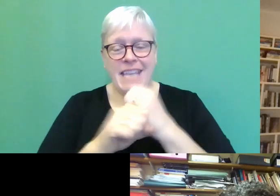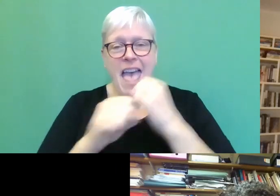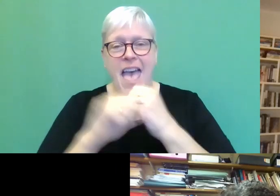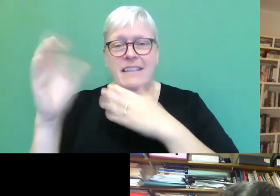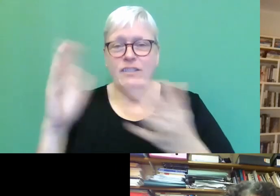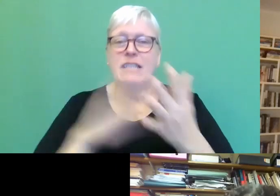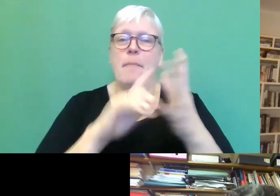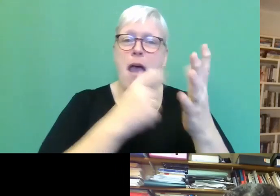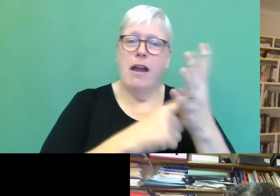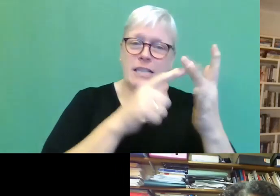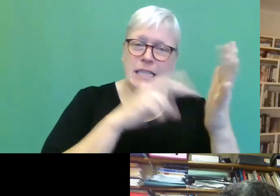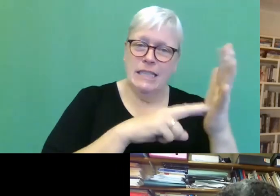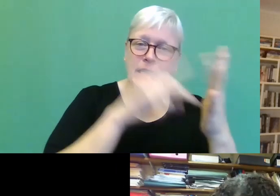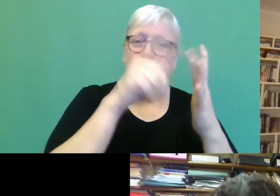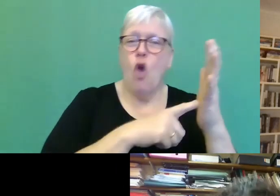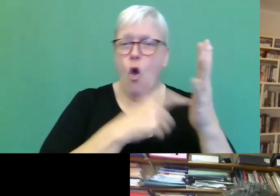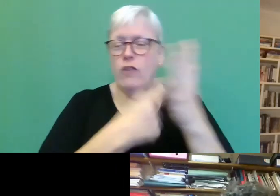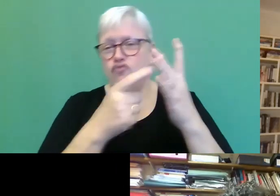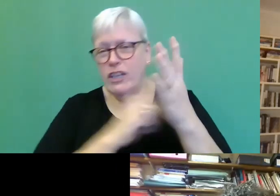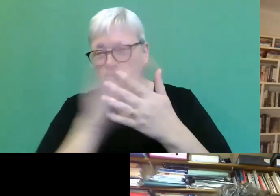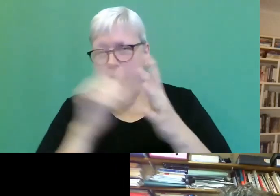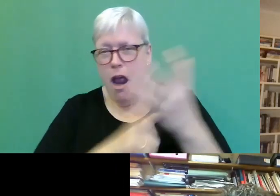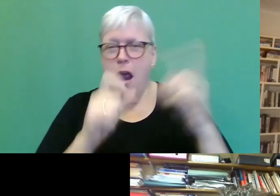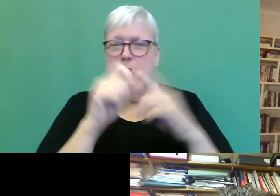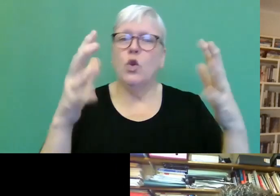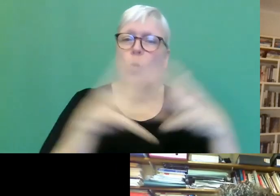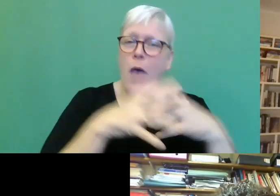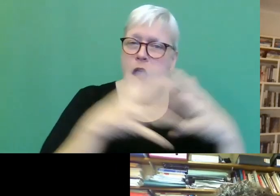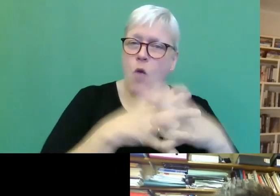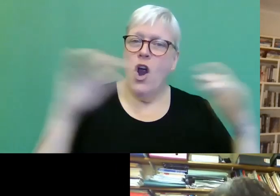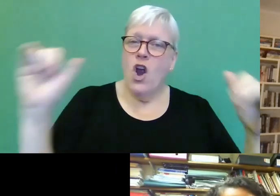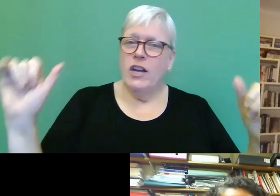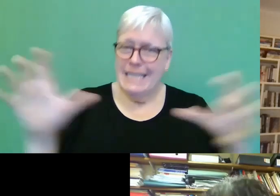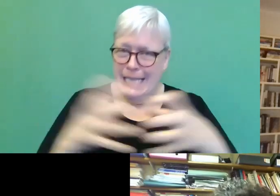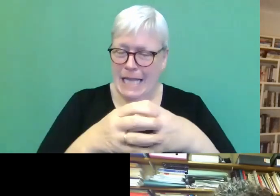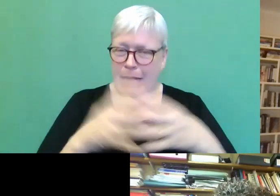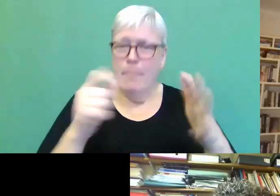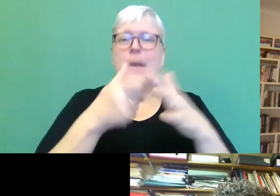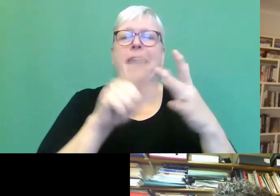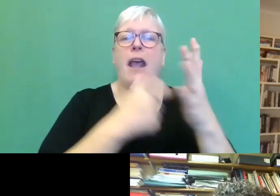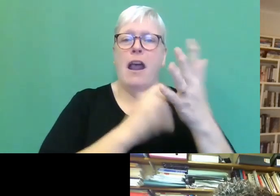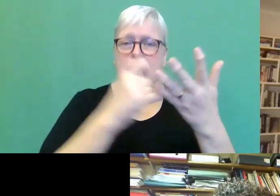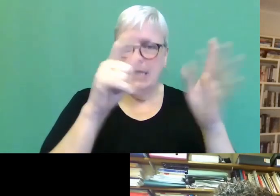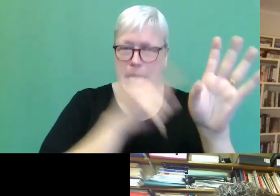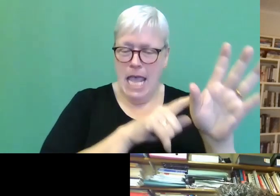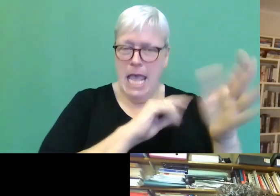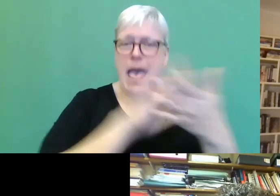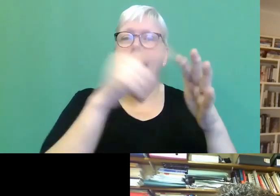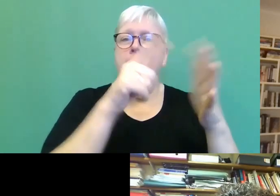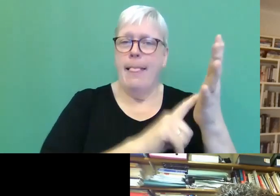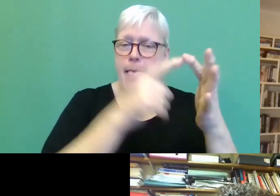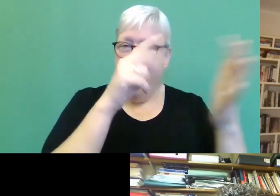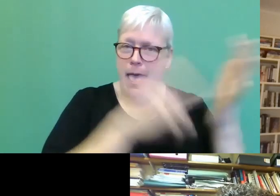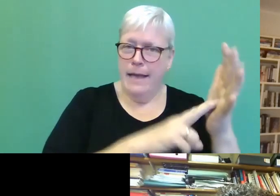um, the Wayward team, of course. So we have, uh, Kirsty, Helen, Elisa, and, uh, and Bea,